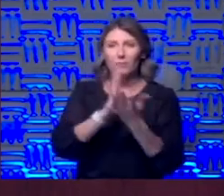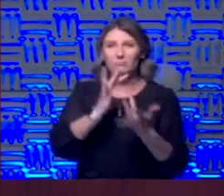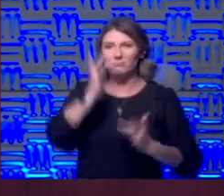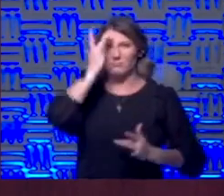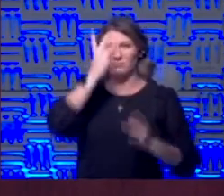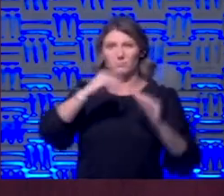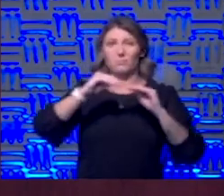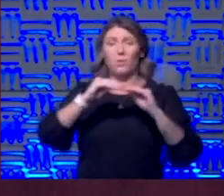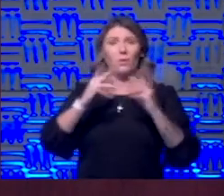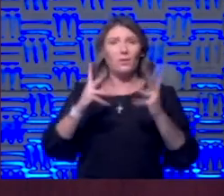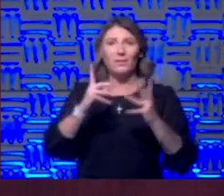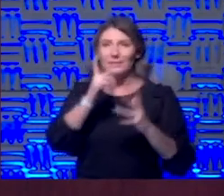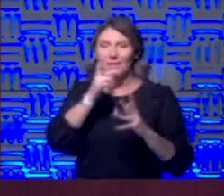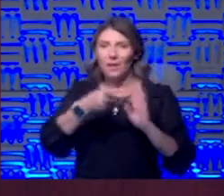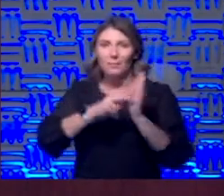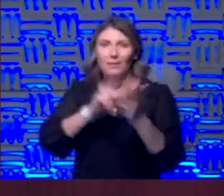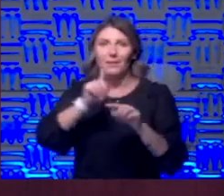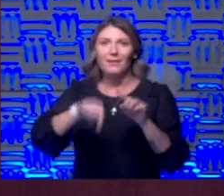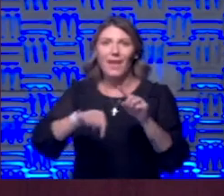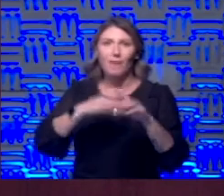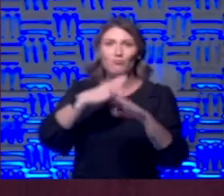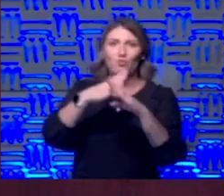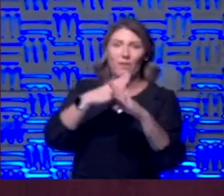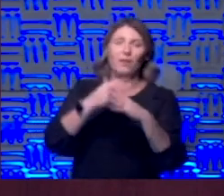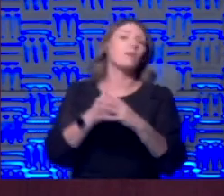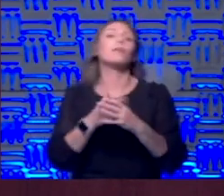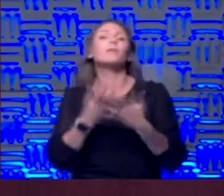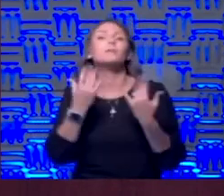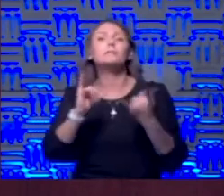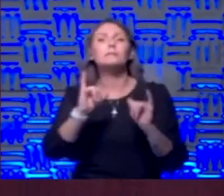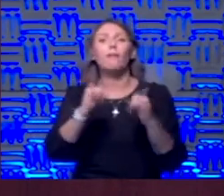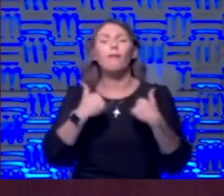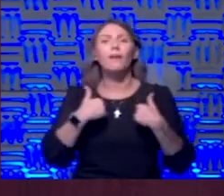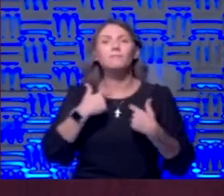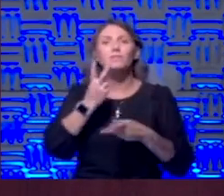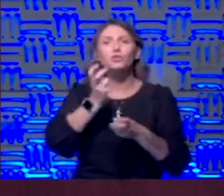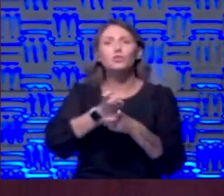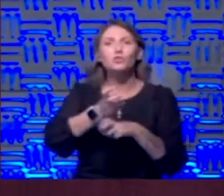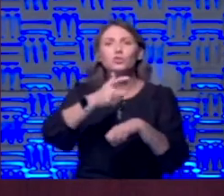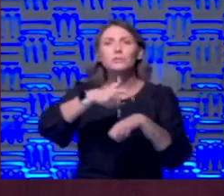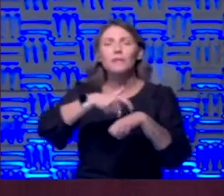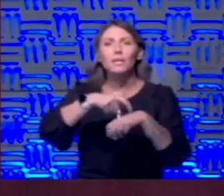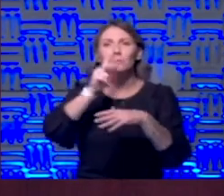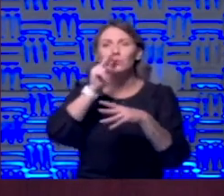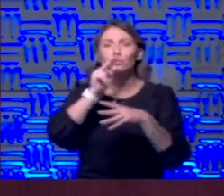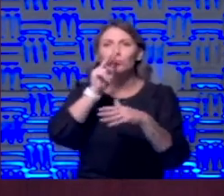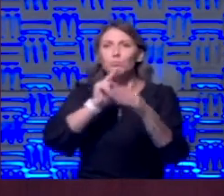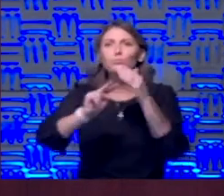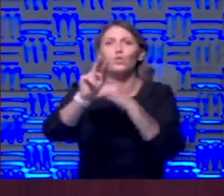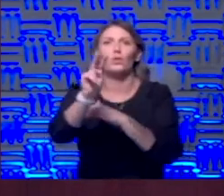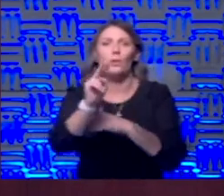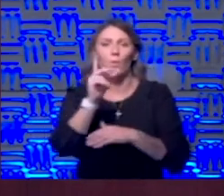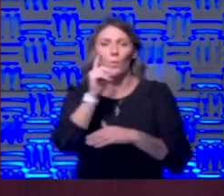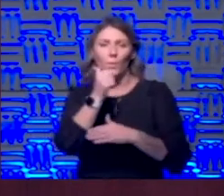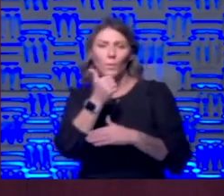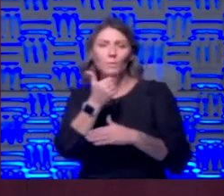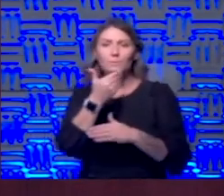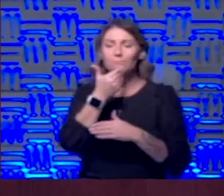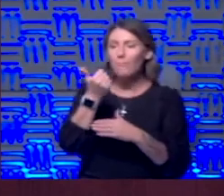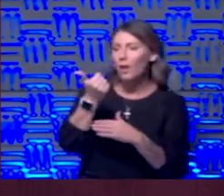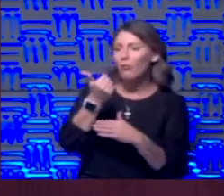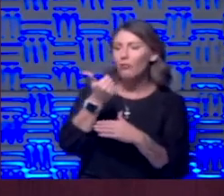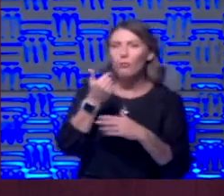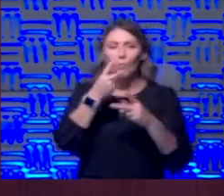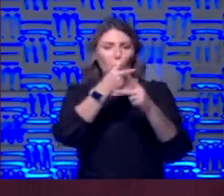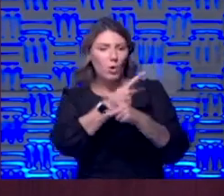mean we would have been able to prevent it we still have a really hard time to predict who is doing poorly